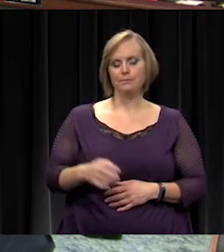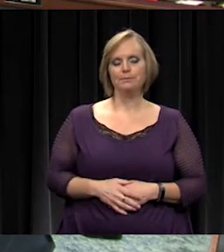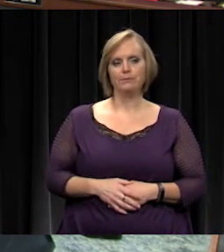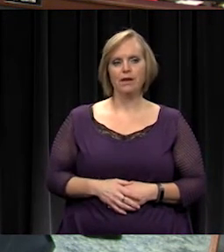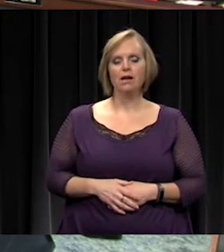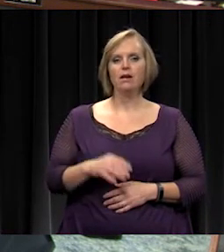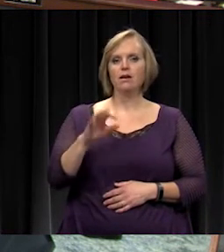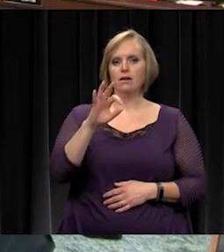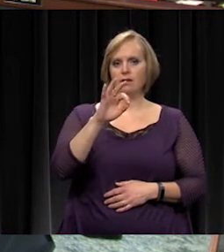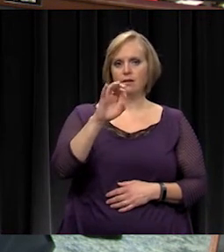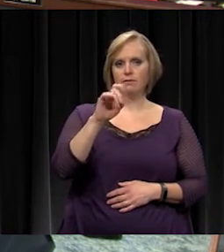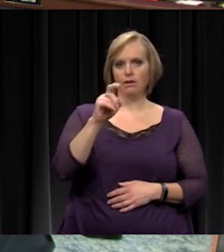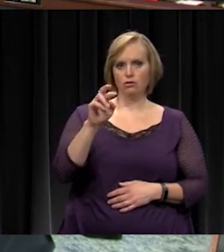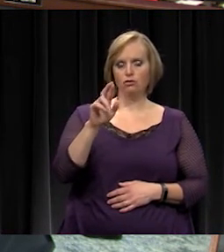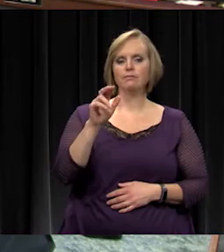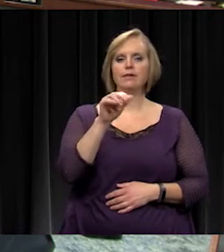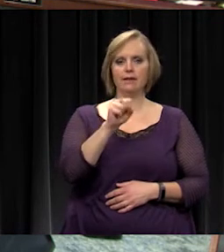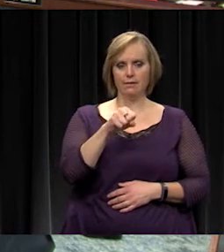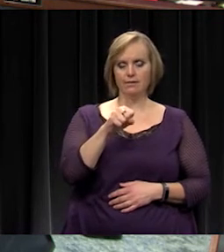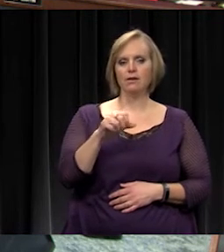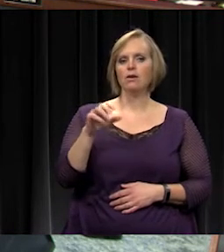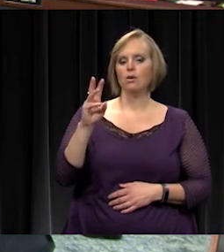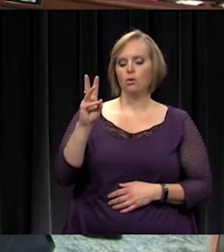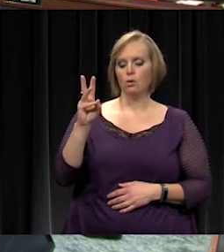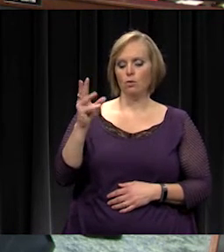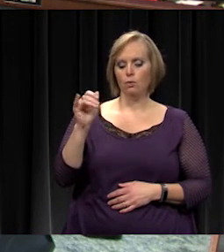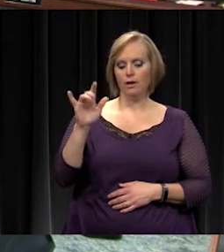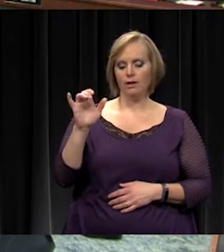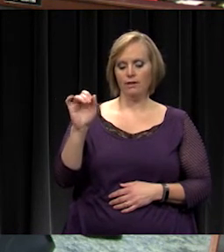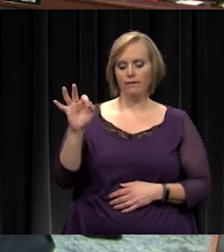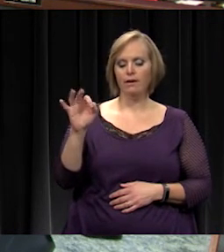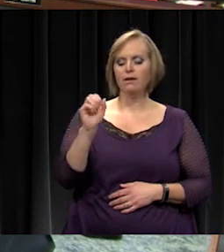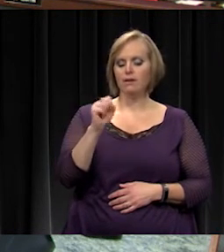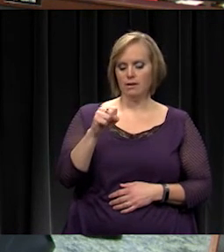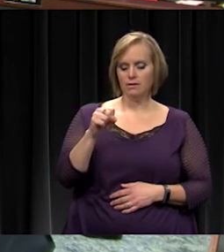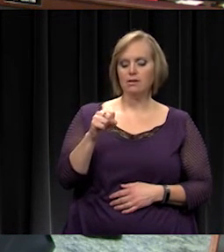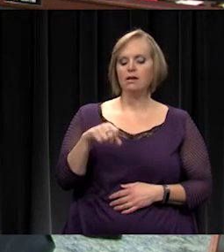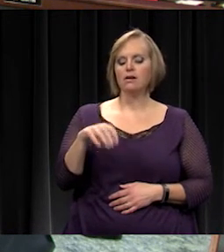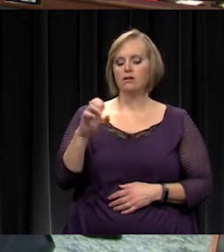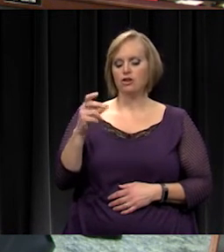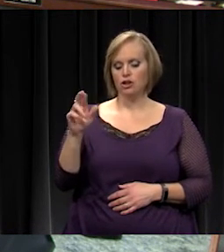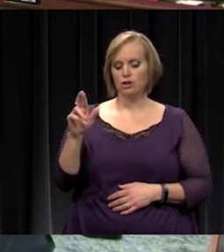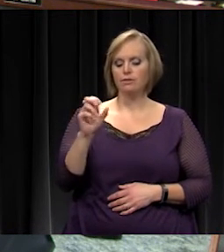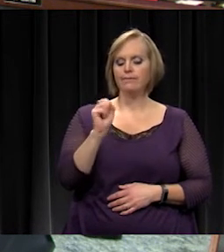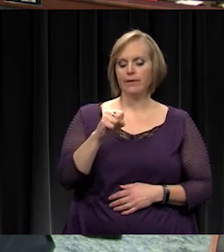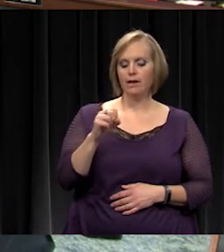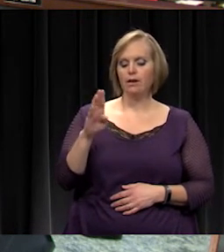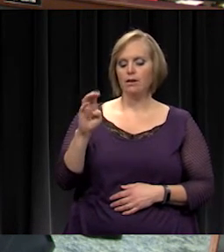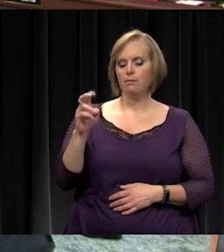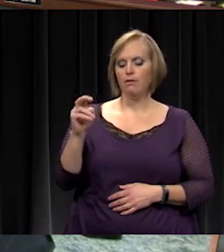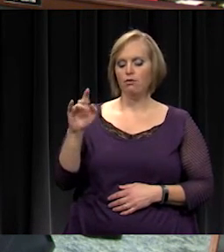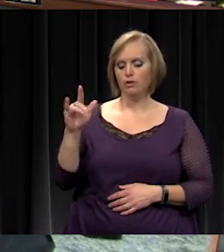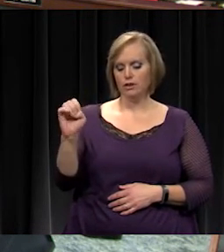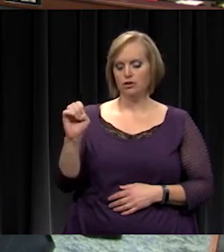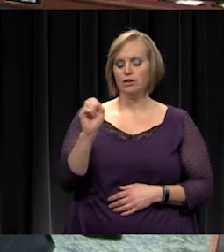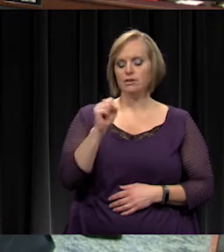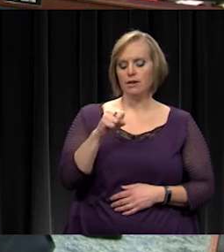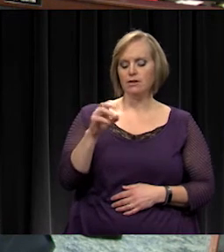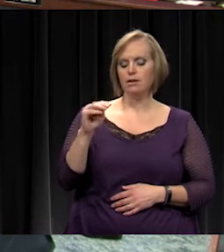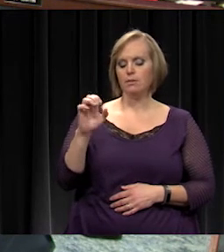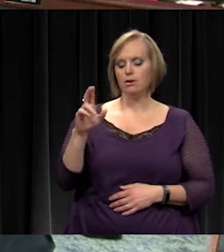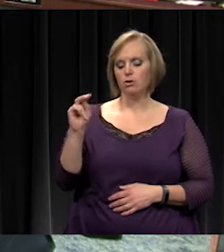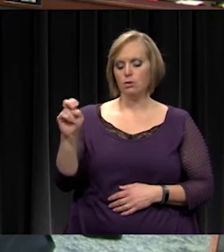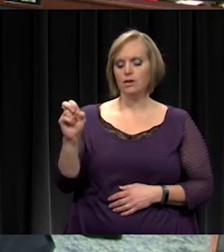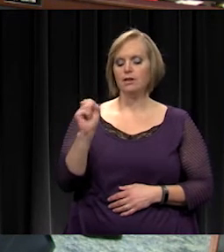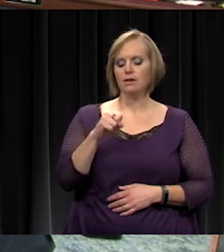Mrs. Felter. Yes. Mr. Whitcliffe. Yes. Mr. Scheer. Yes. Mr. Beveridge. Yes. Mr. McCune. Yes. Mrs.